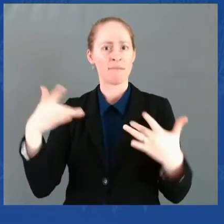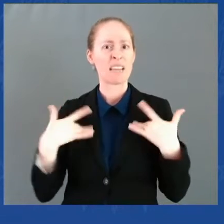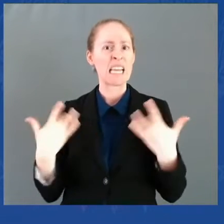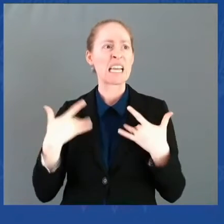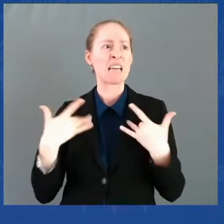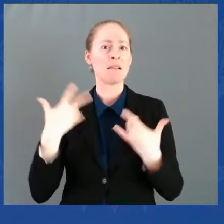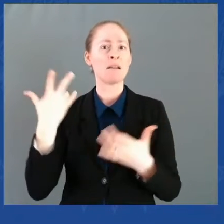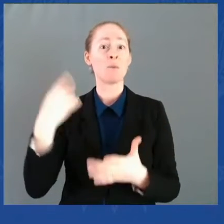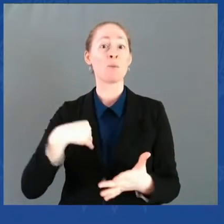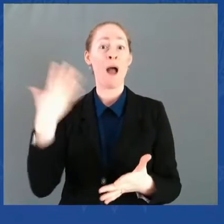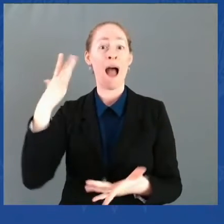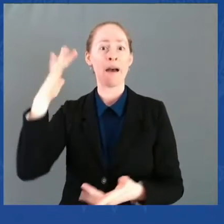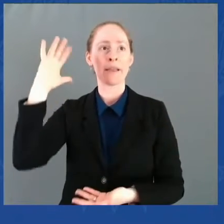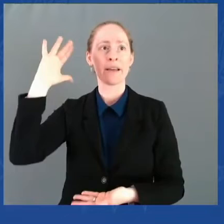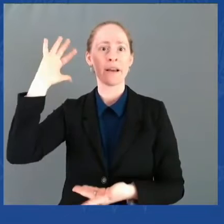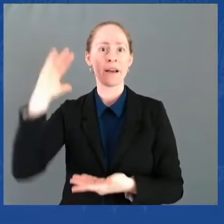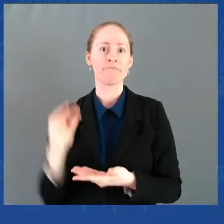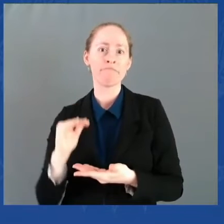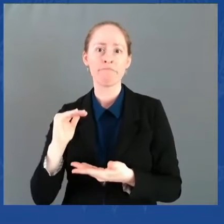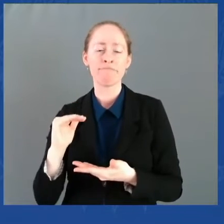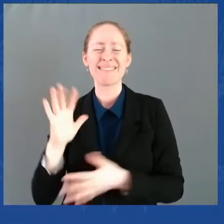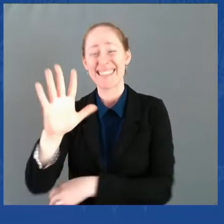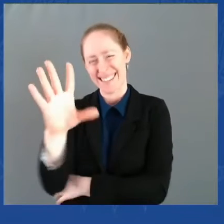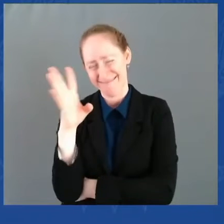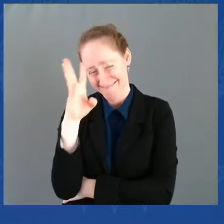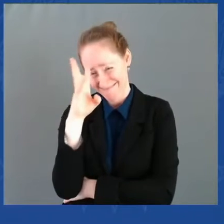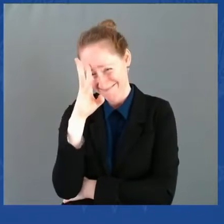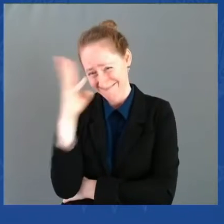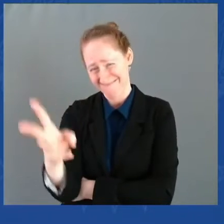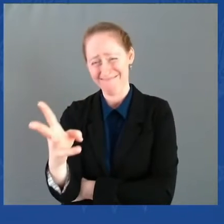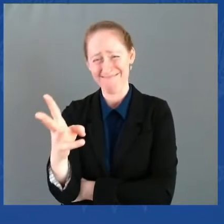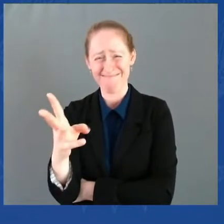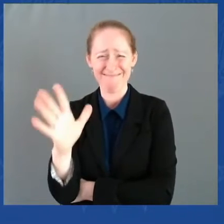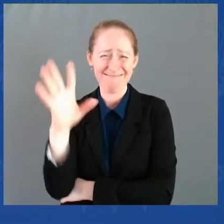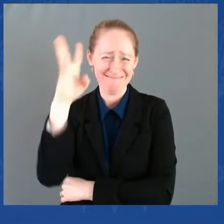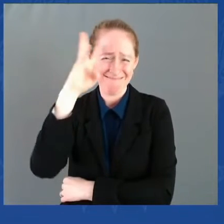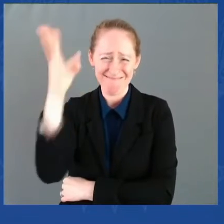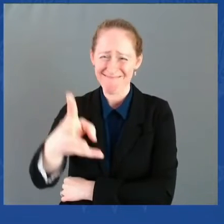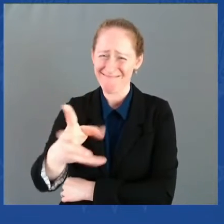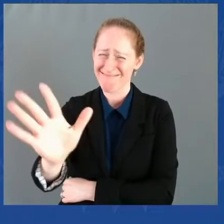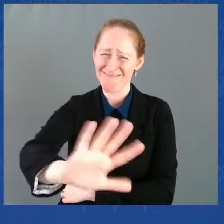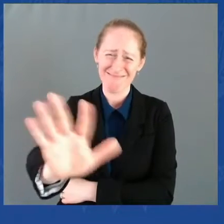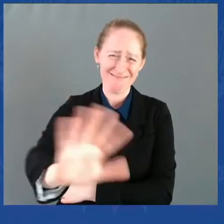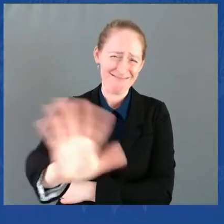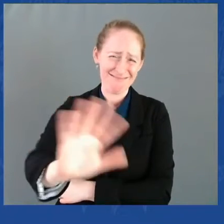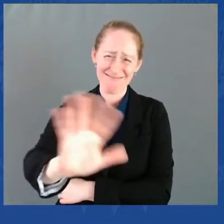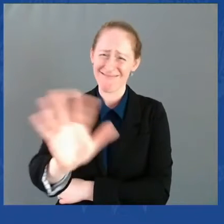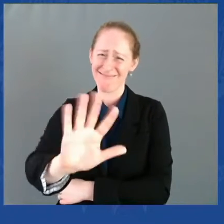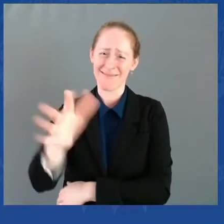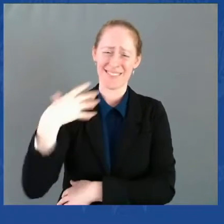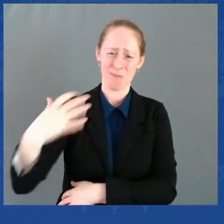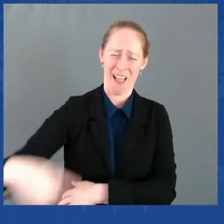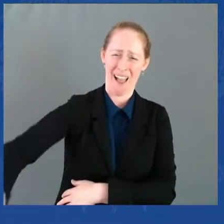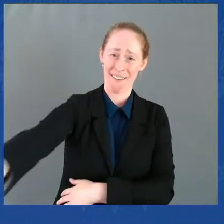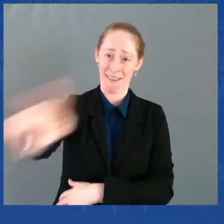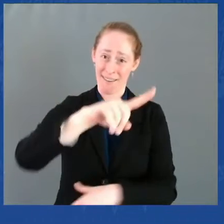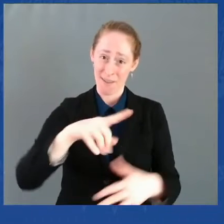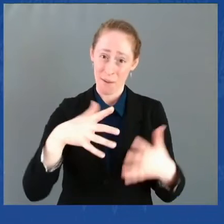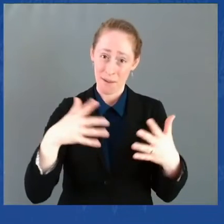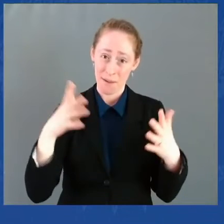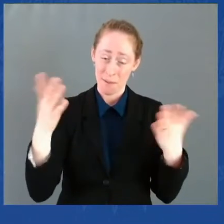I call on all Americans to reject the lie. And I condemn those who spread the lie for power,